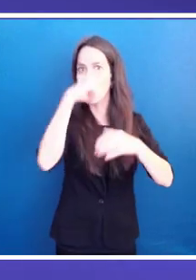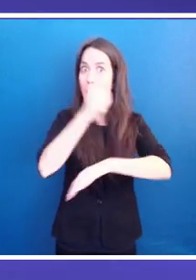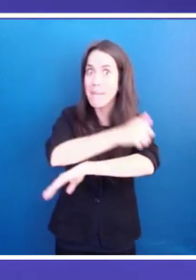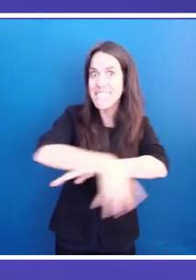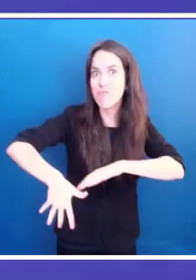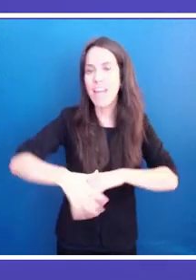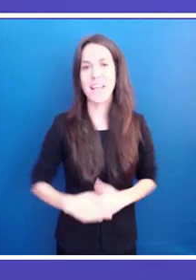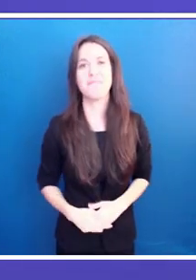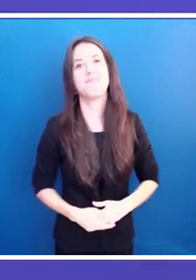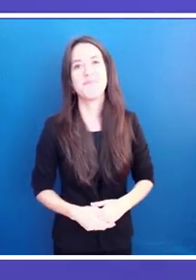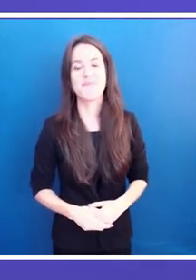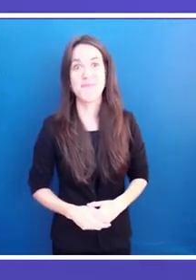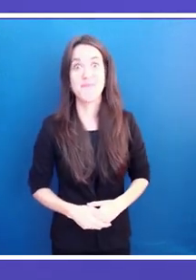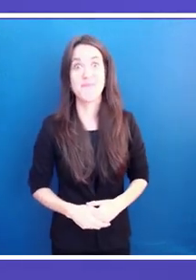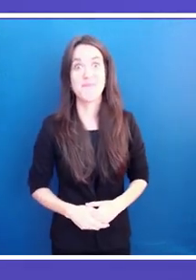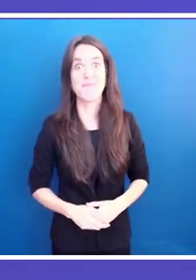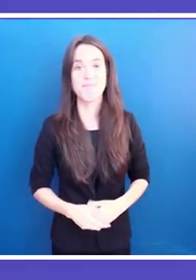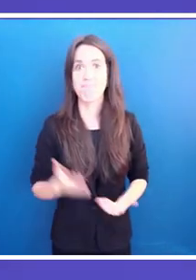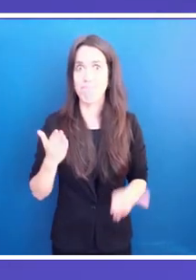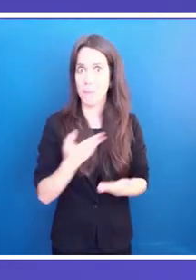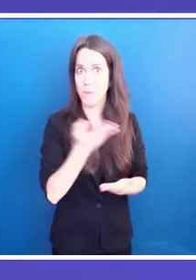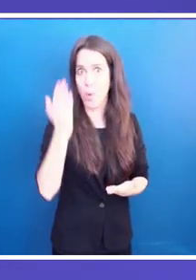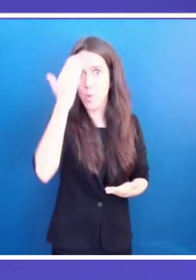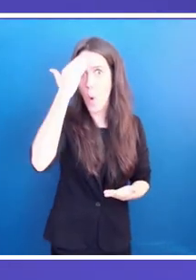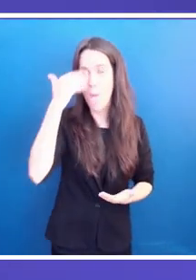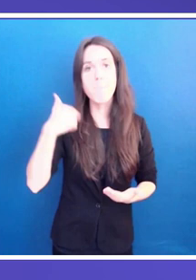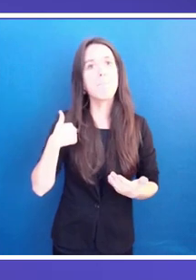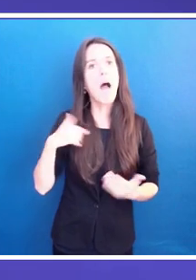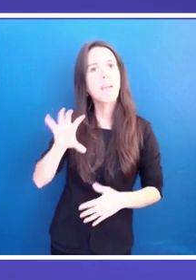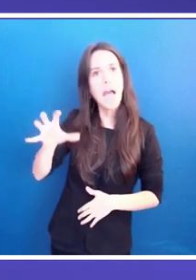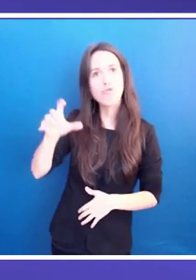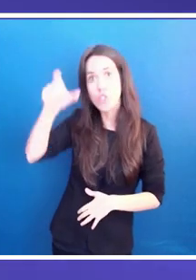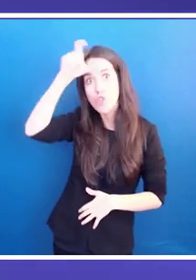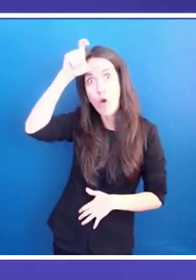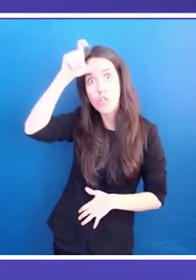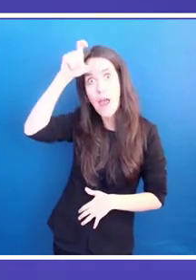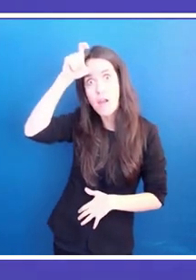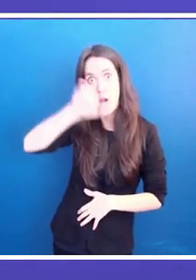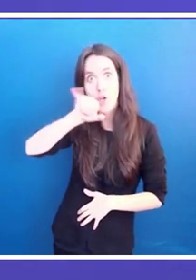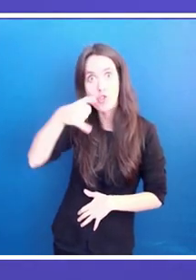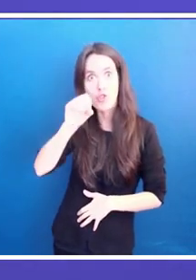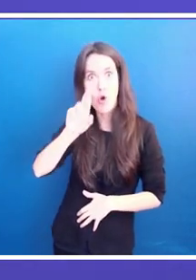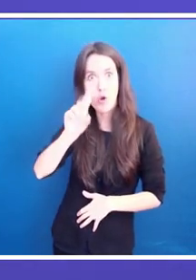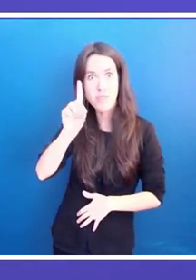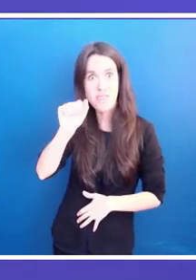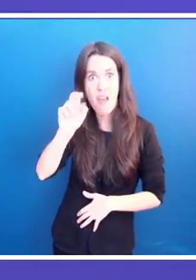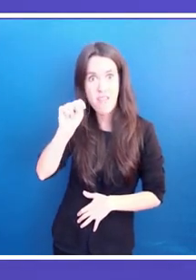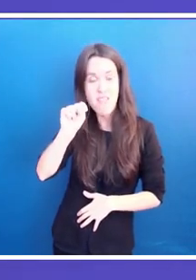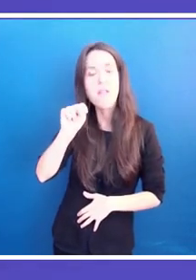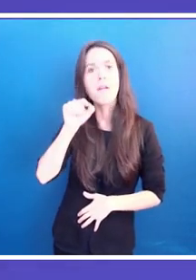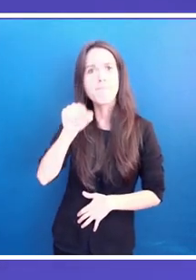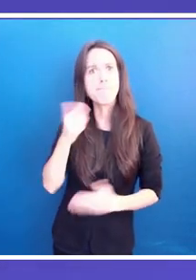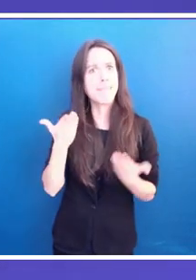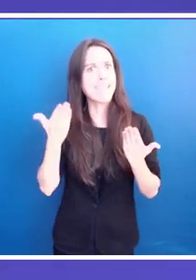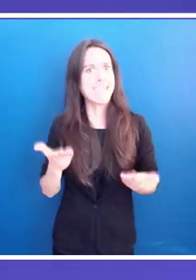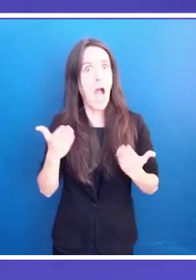As you might know, my country, Jordan, is also right now a member of